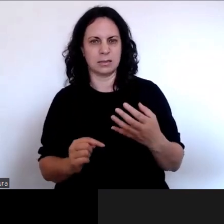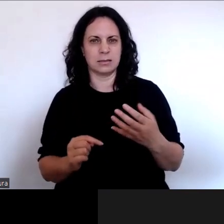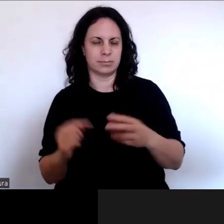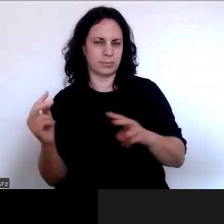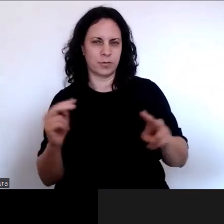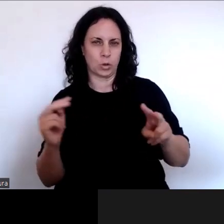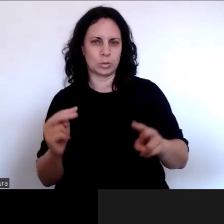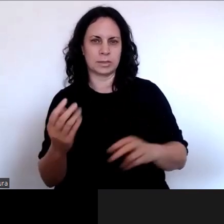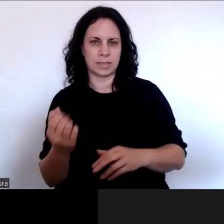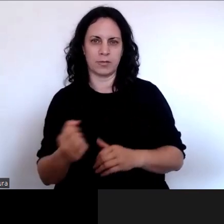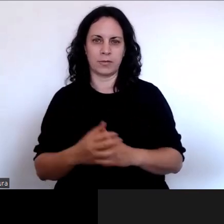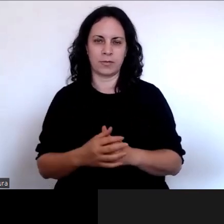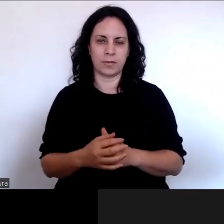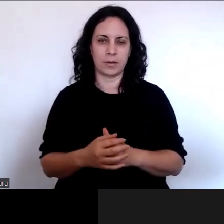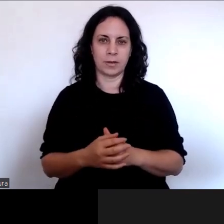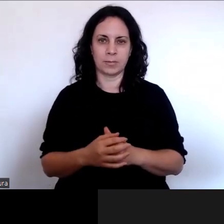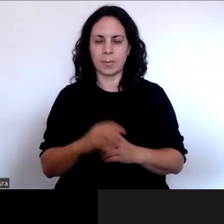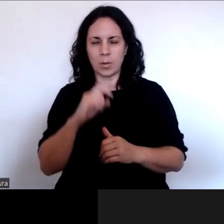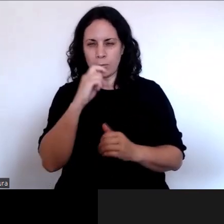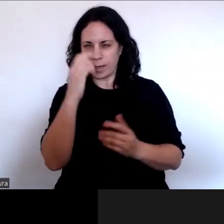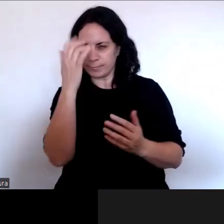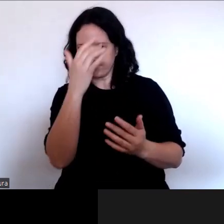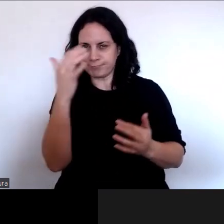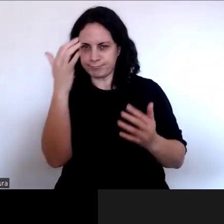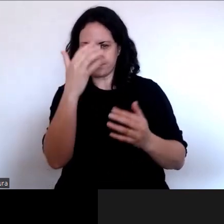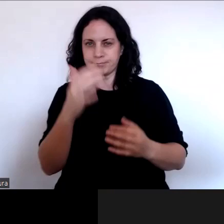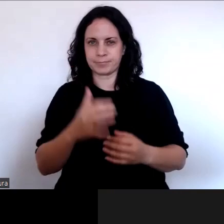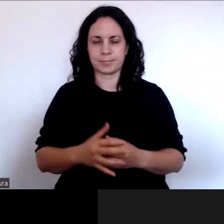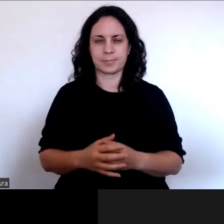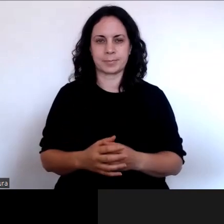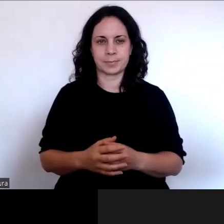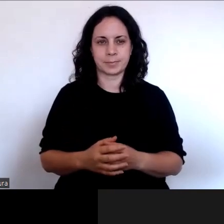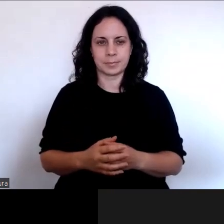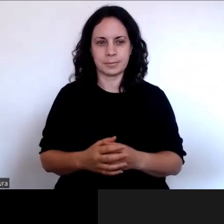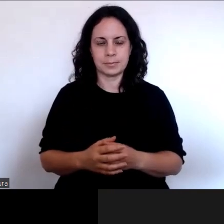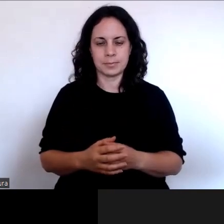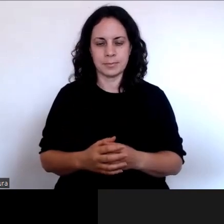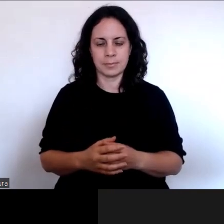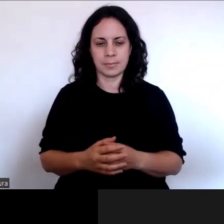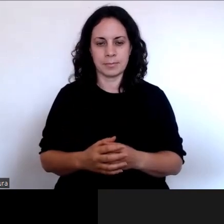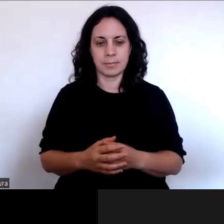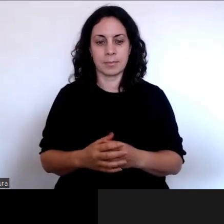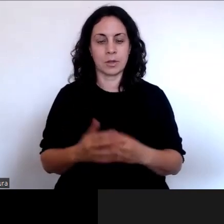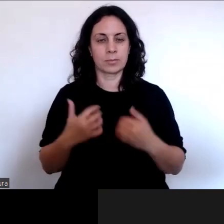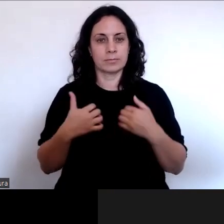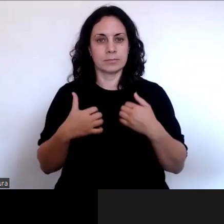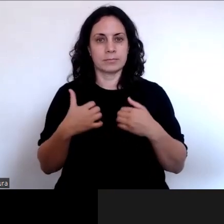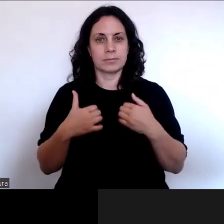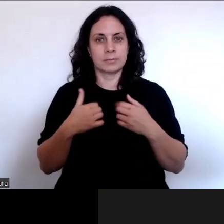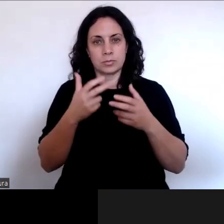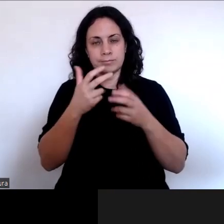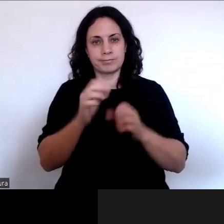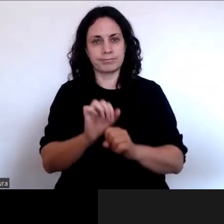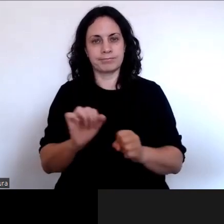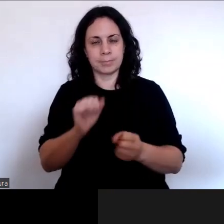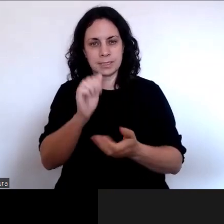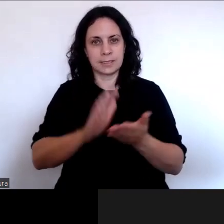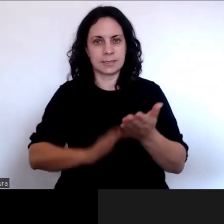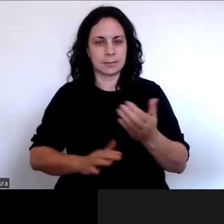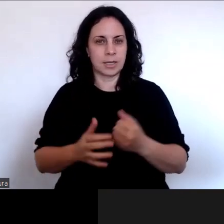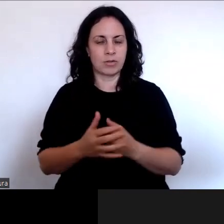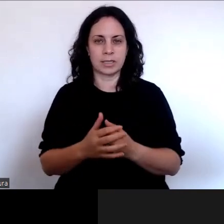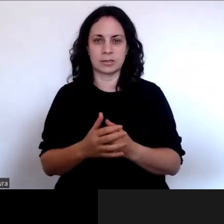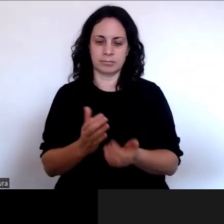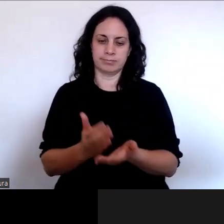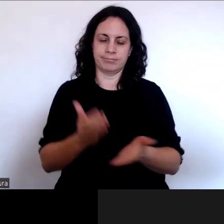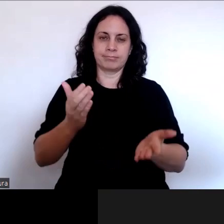we will be thinking a lot about that and particularly keen to hear about people's experiences on the on the ground and